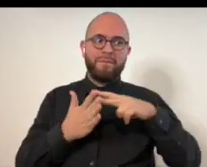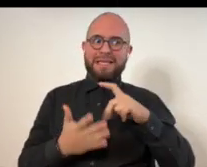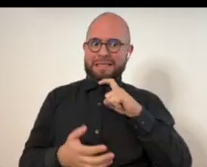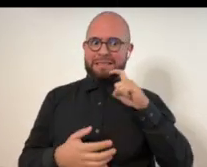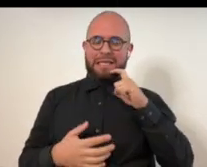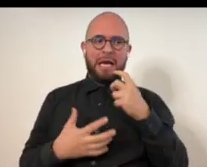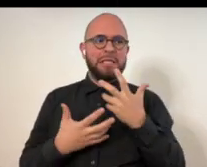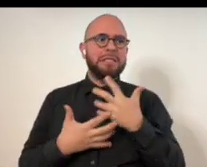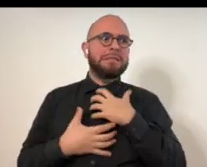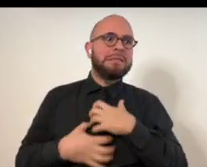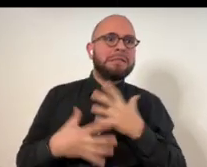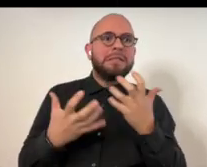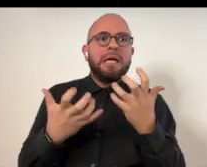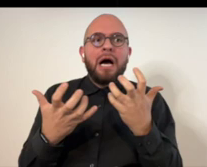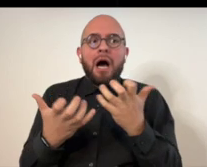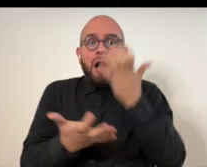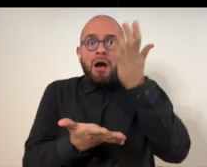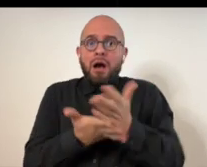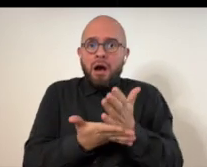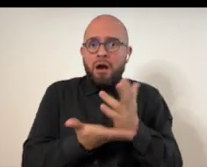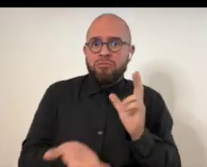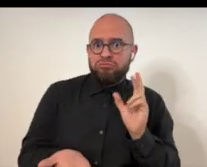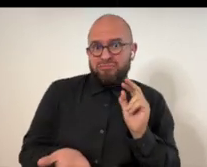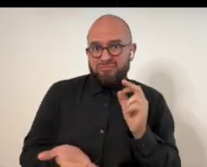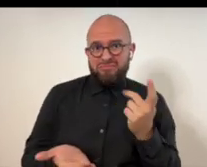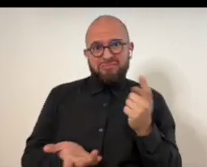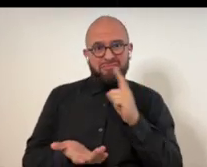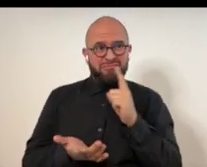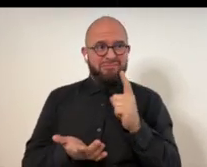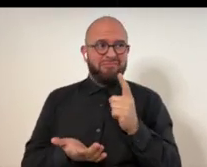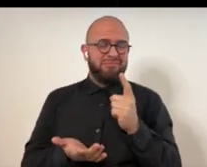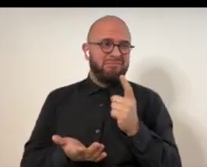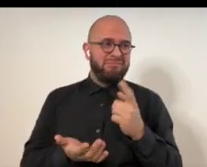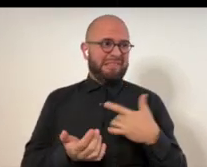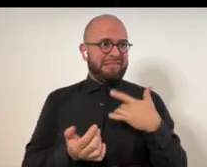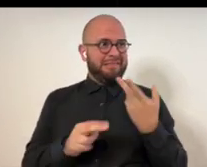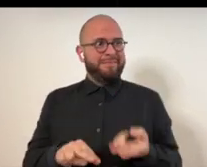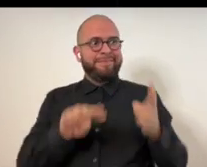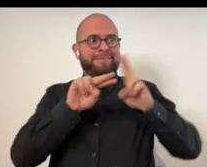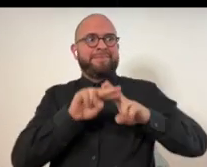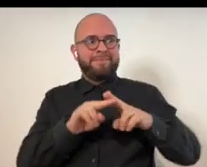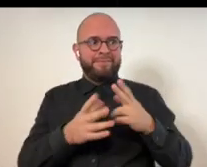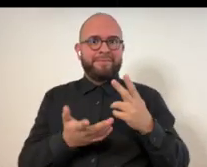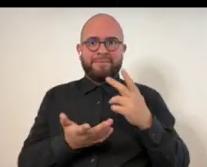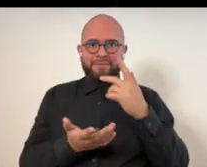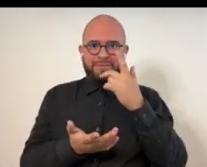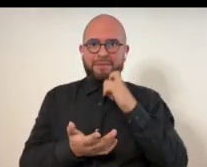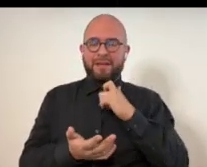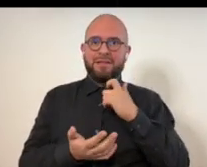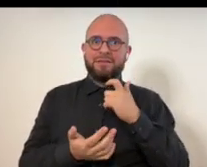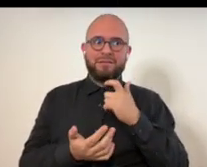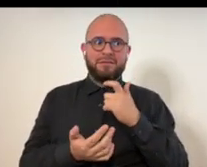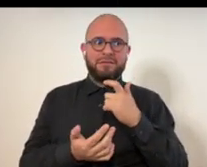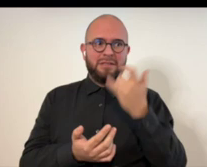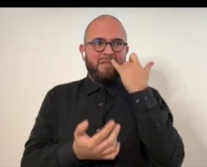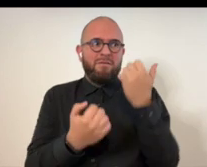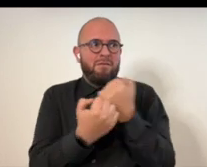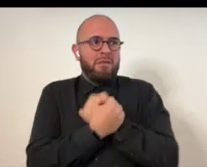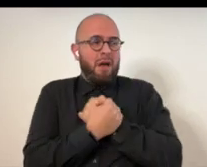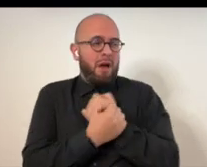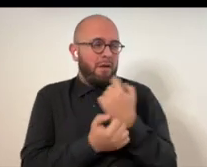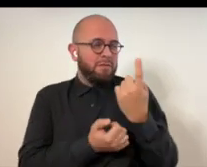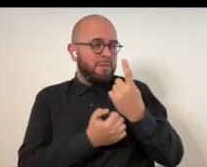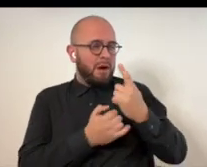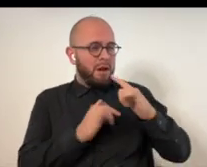immobilized doesn't stop sexual desire in many ways. It increases